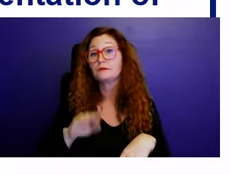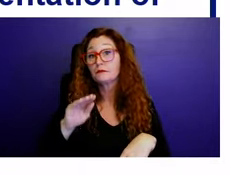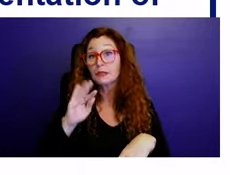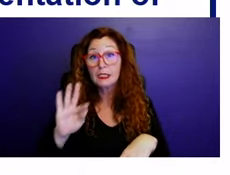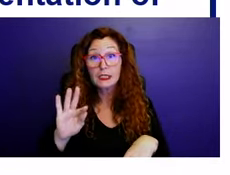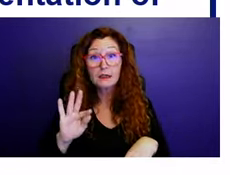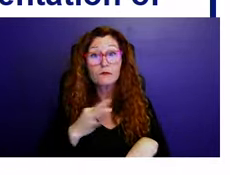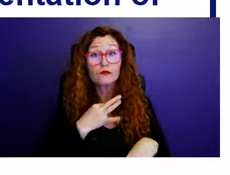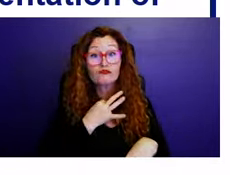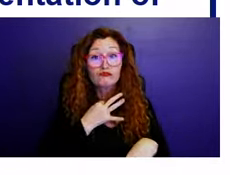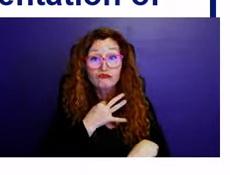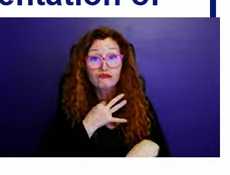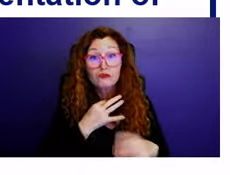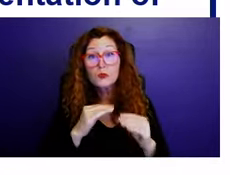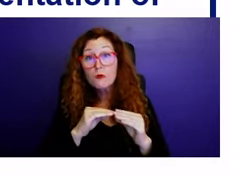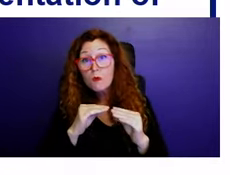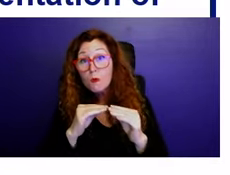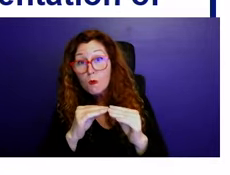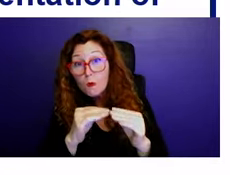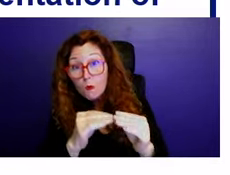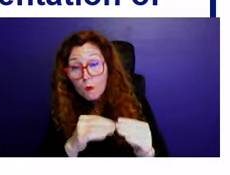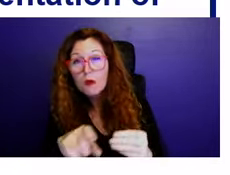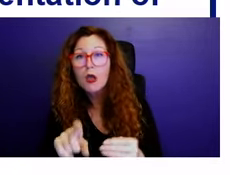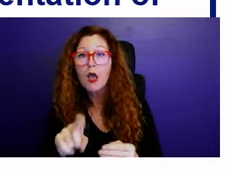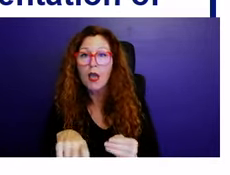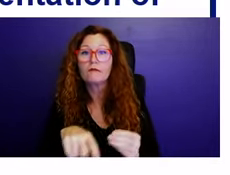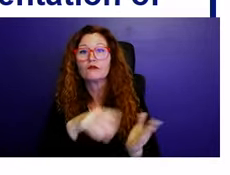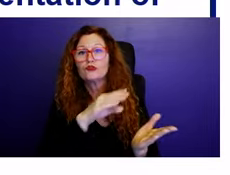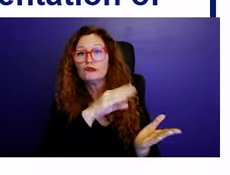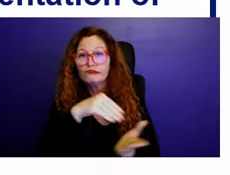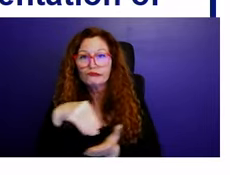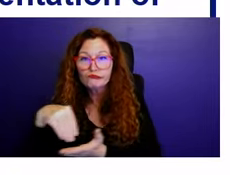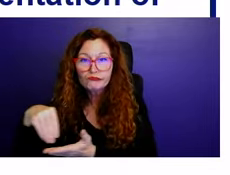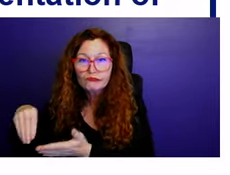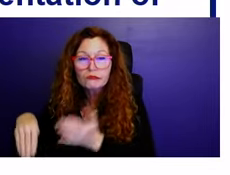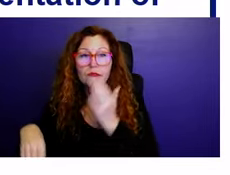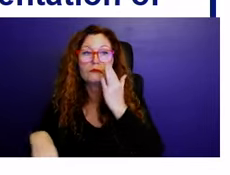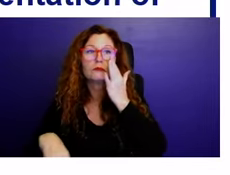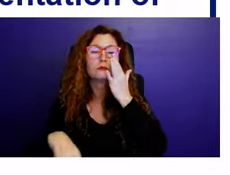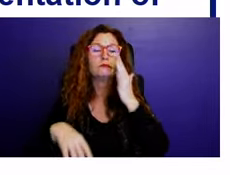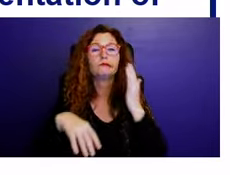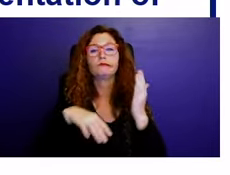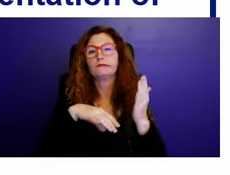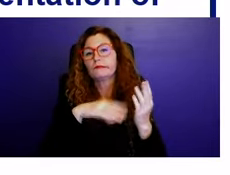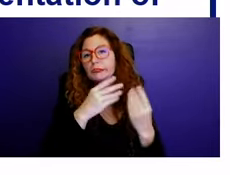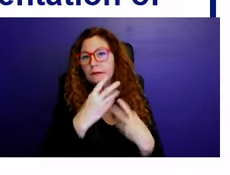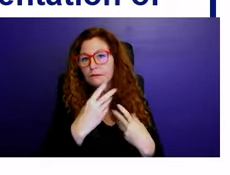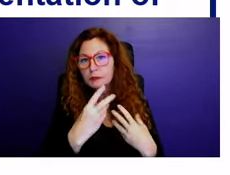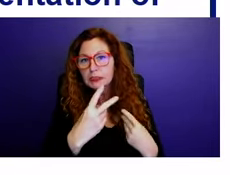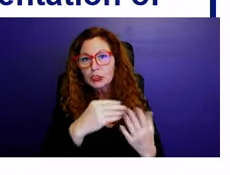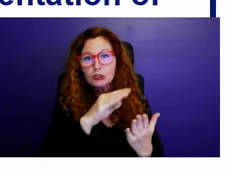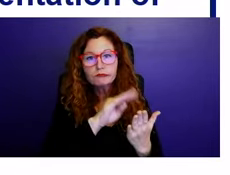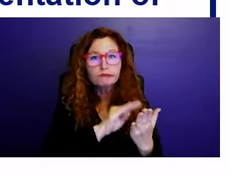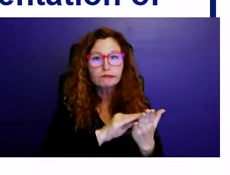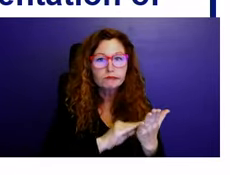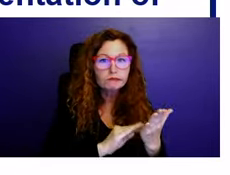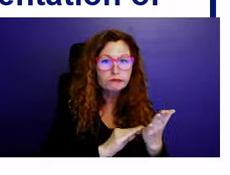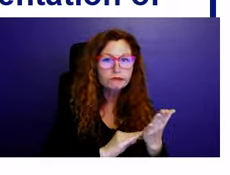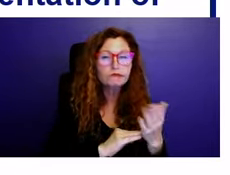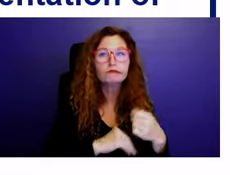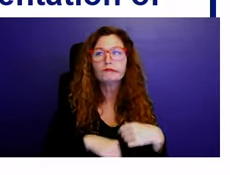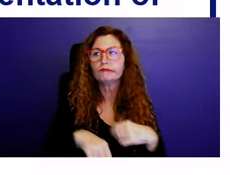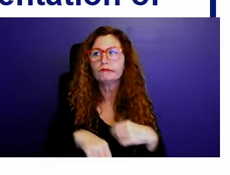to tell us, um, how many people they would need in order to service these areas. Um, what capital costs they would need,